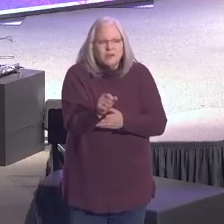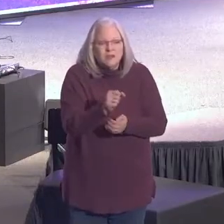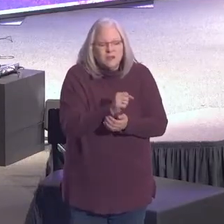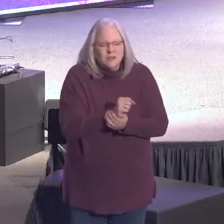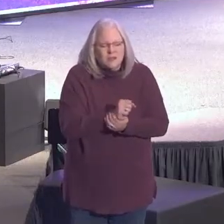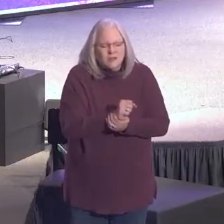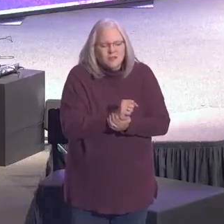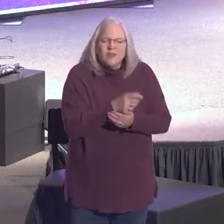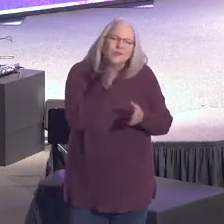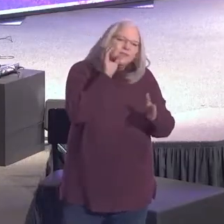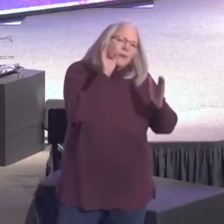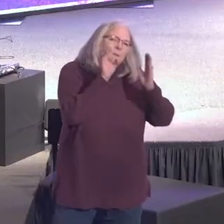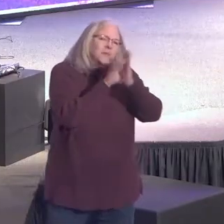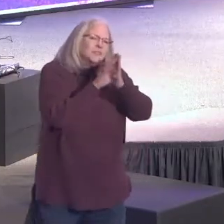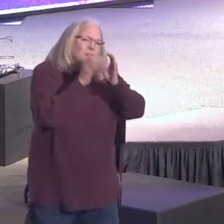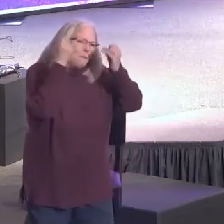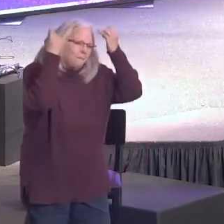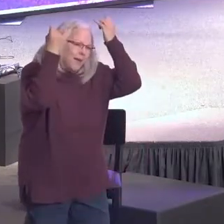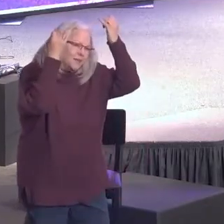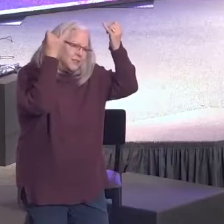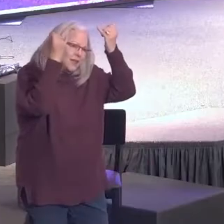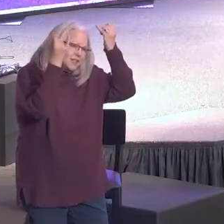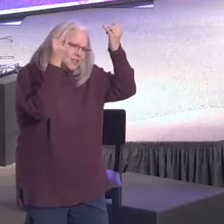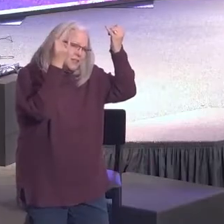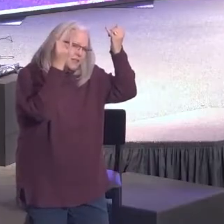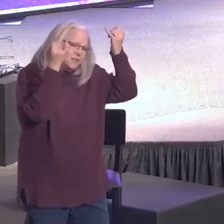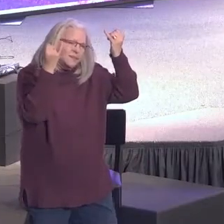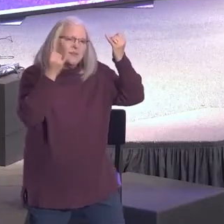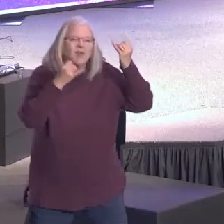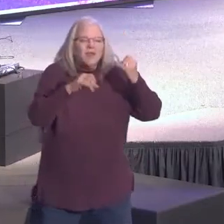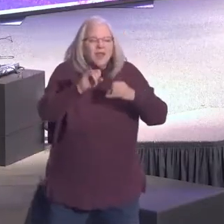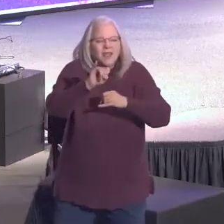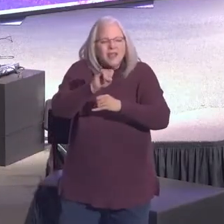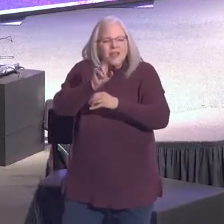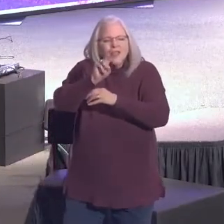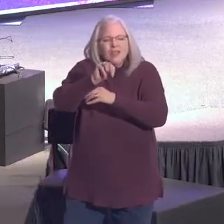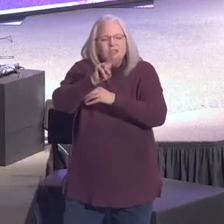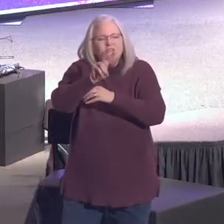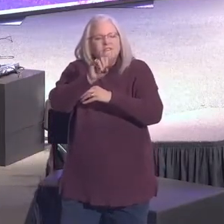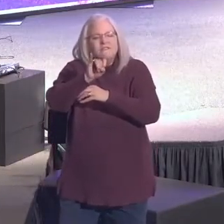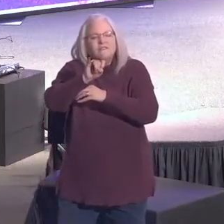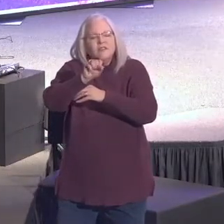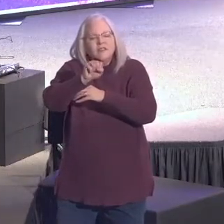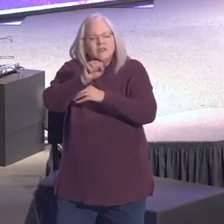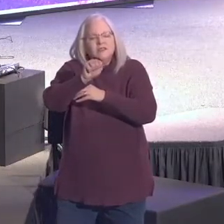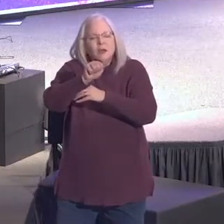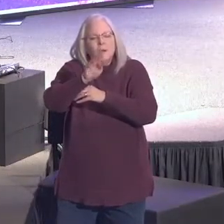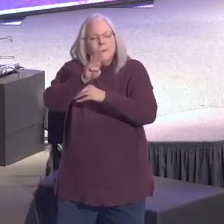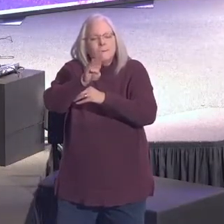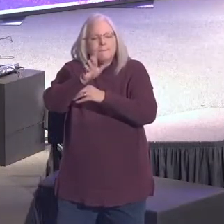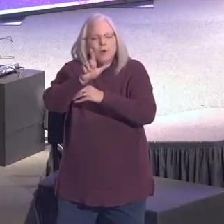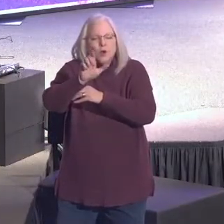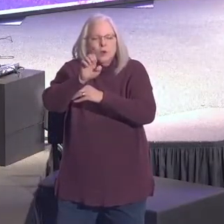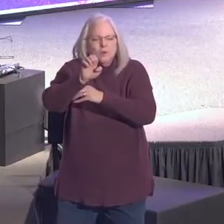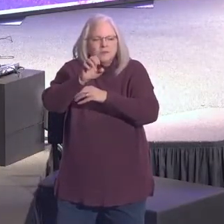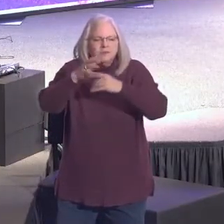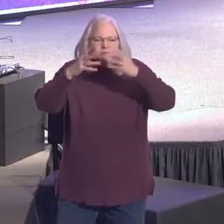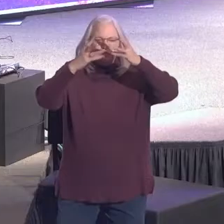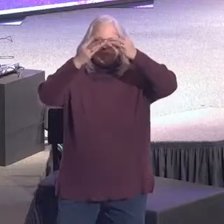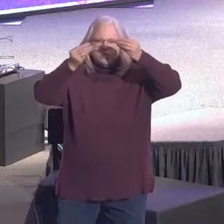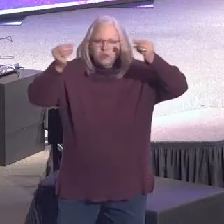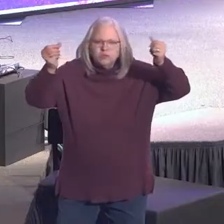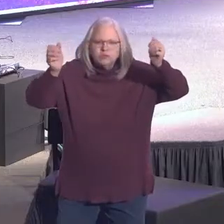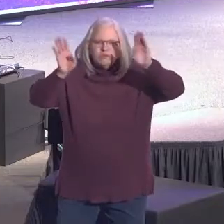I want you to picture this for just a moment. An invisible barrier. It's like a force field and you can't get through it.